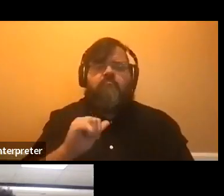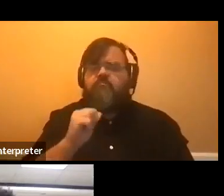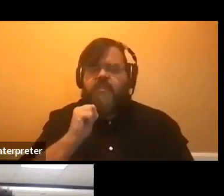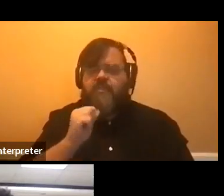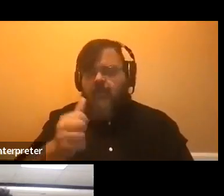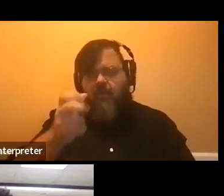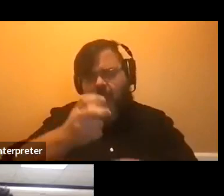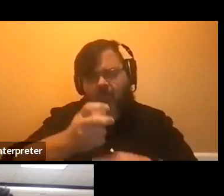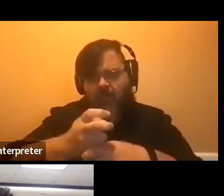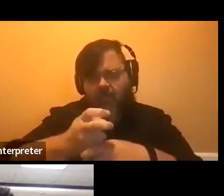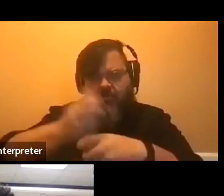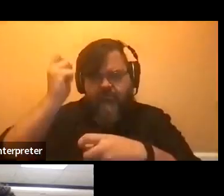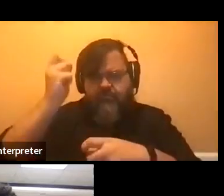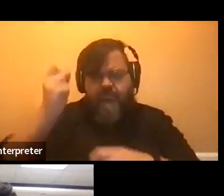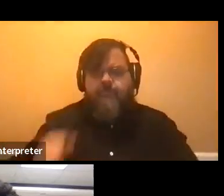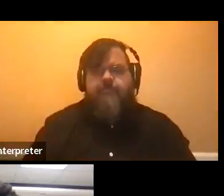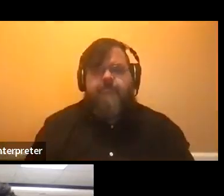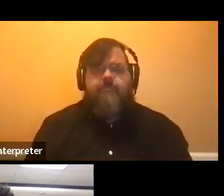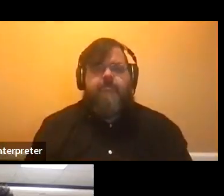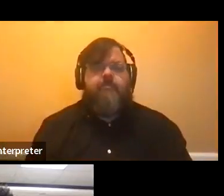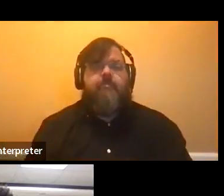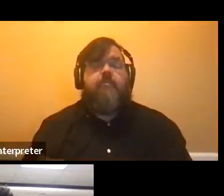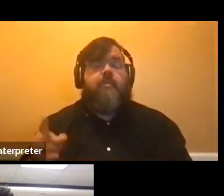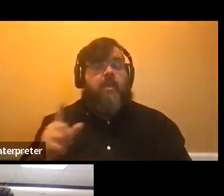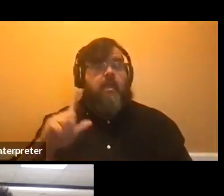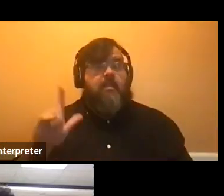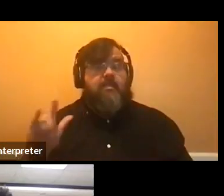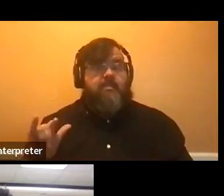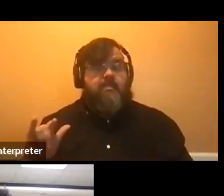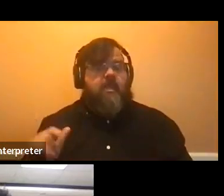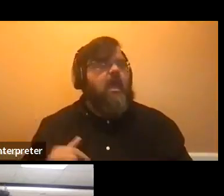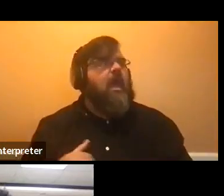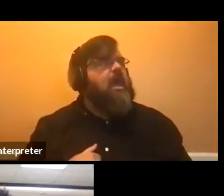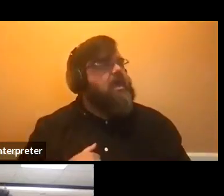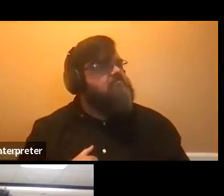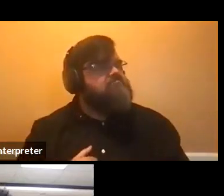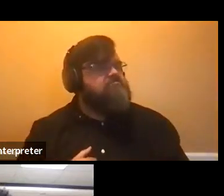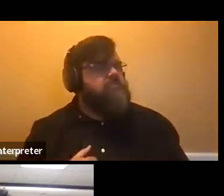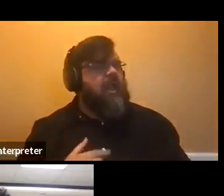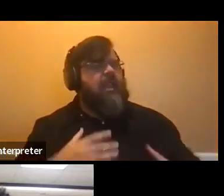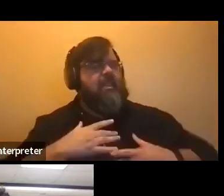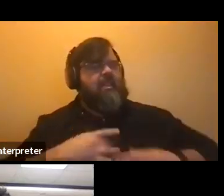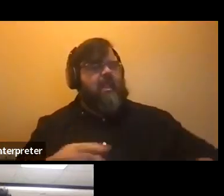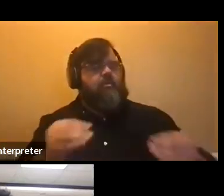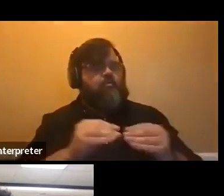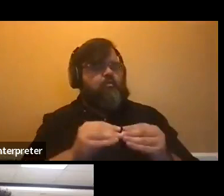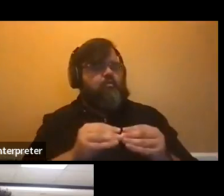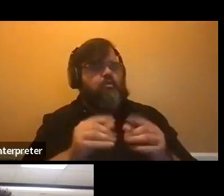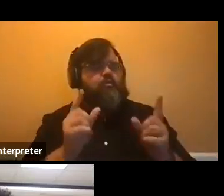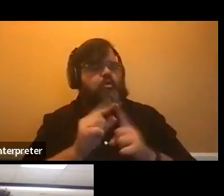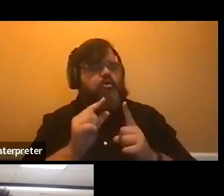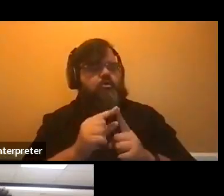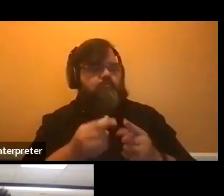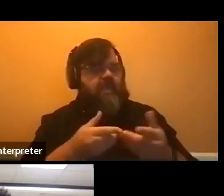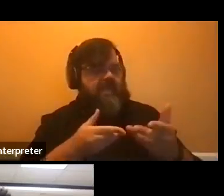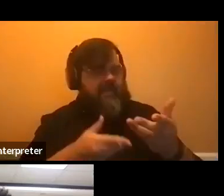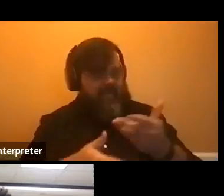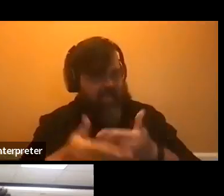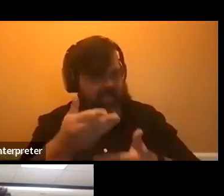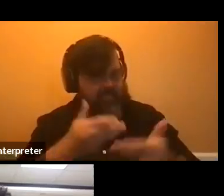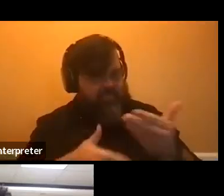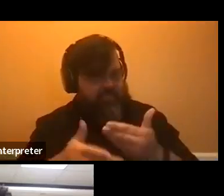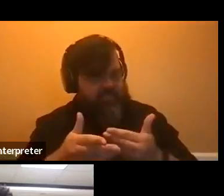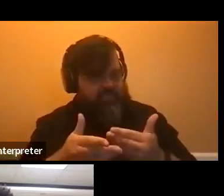And I like that you used the word engaging because I think that's definitely a word I would use if I was describing the honors program to prospective students and families.